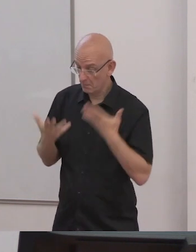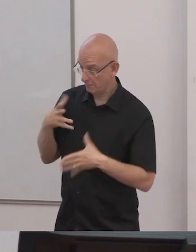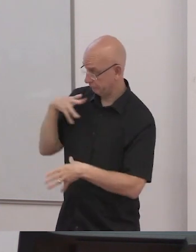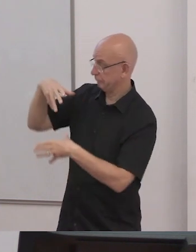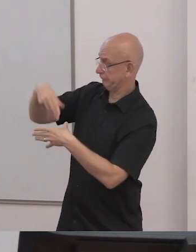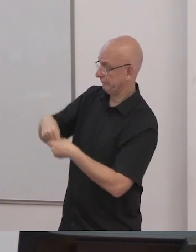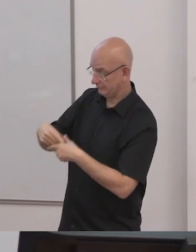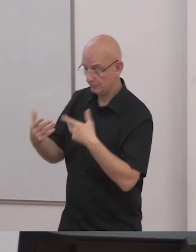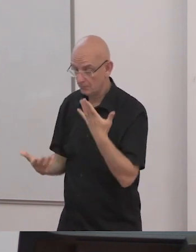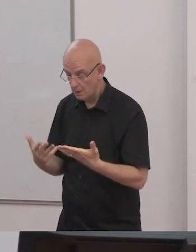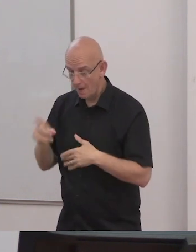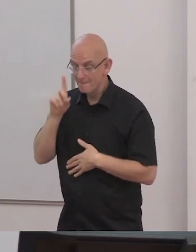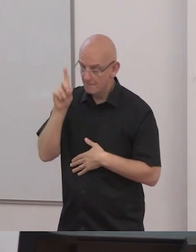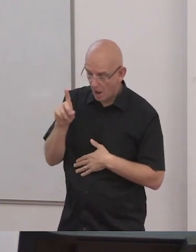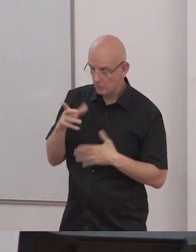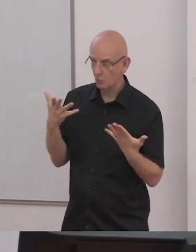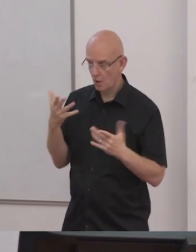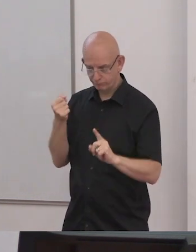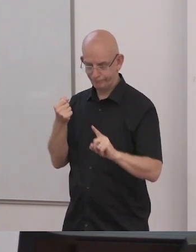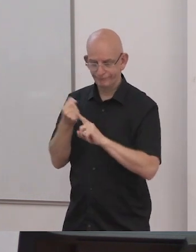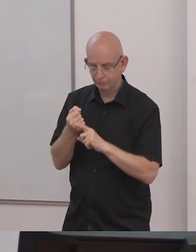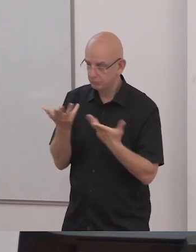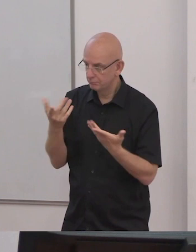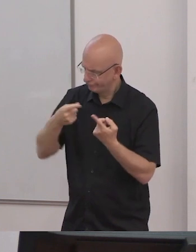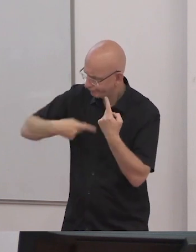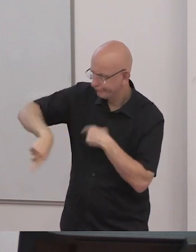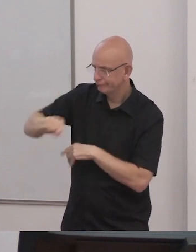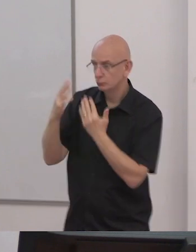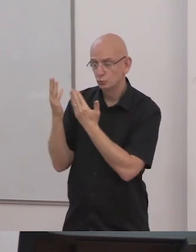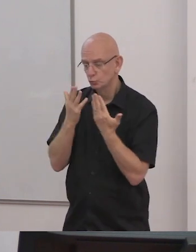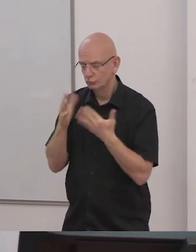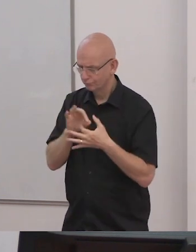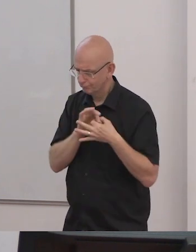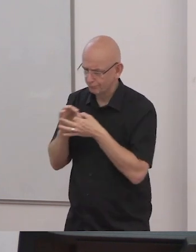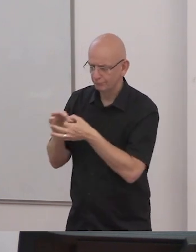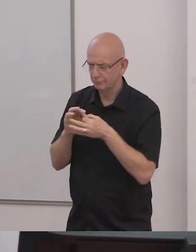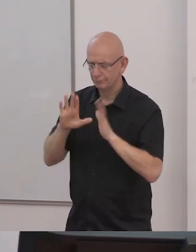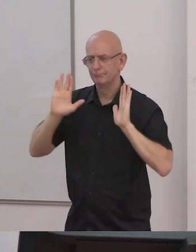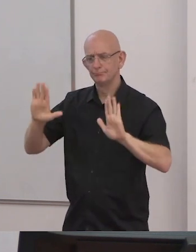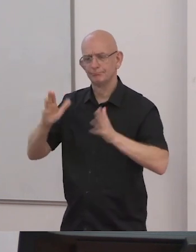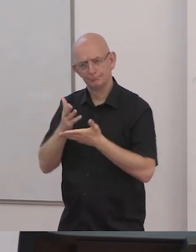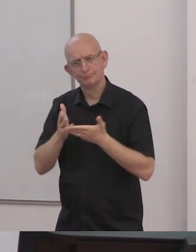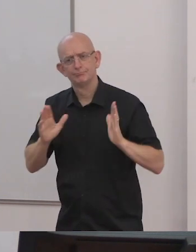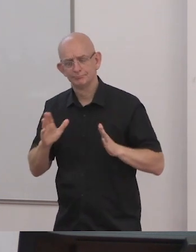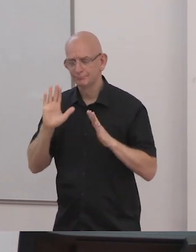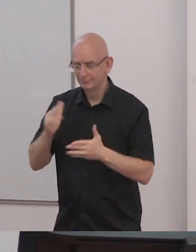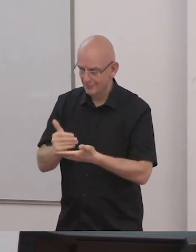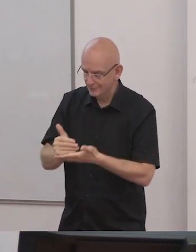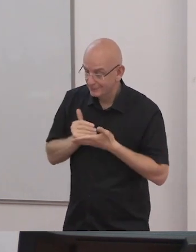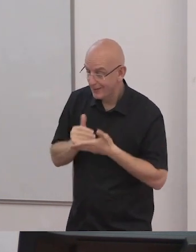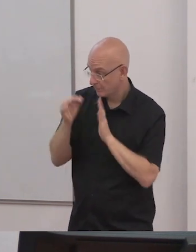its general safe school policies and the importance and value of diversity and respect